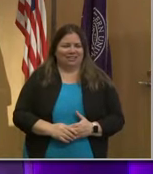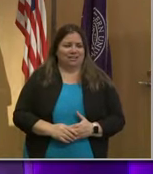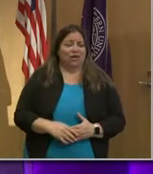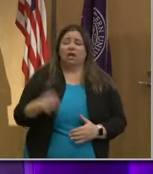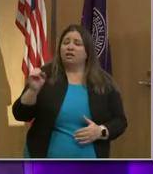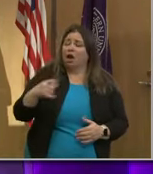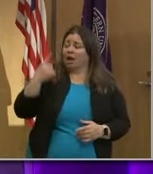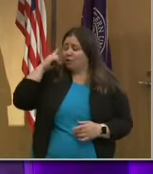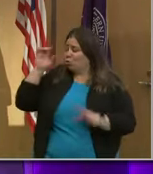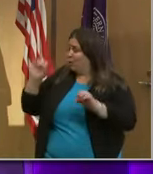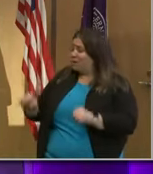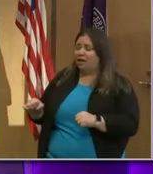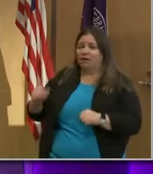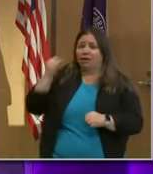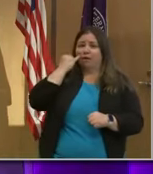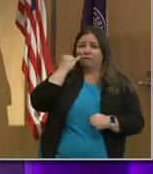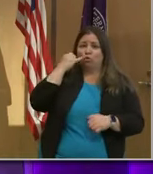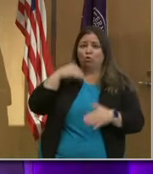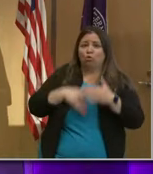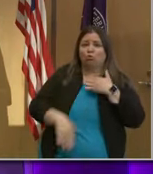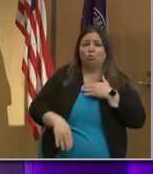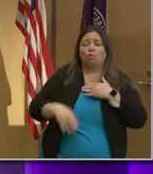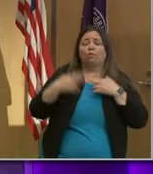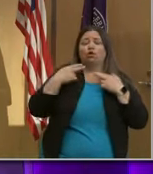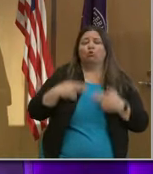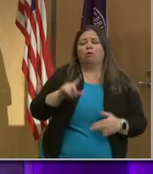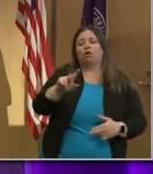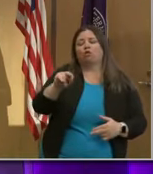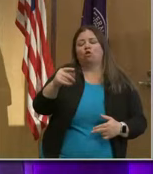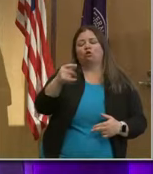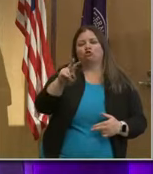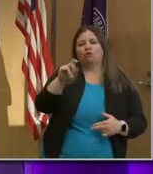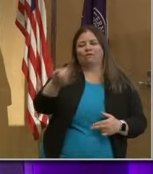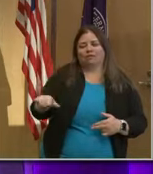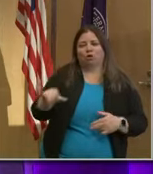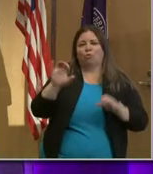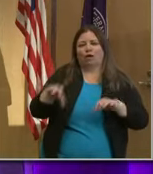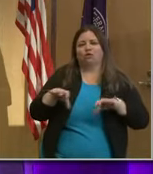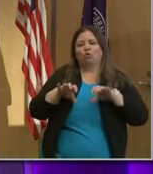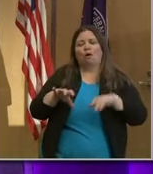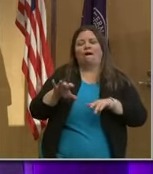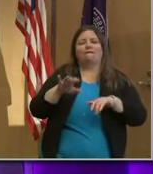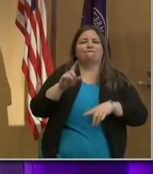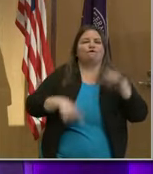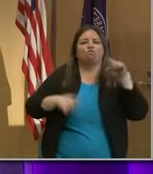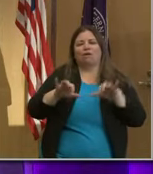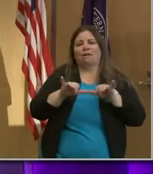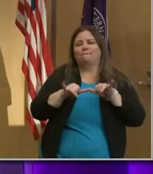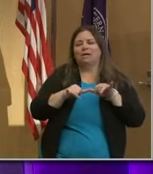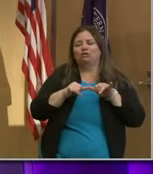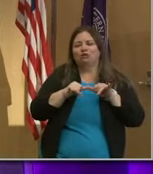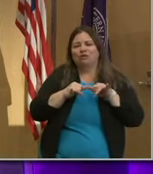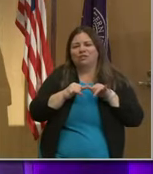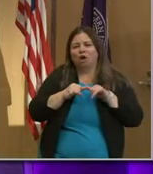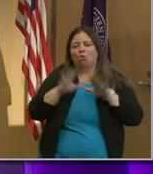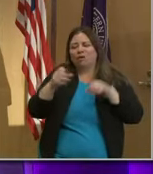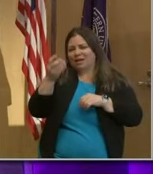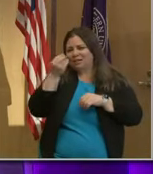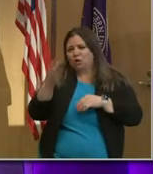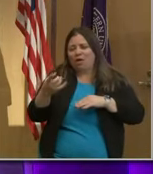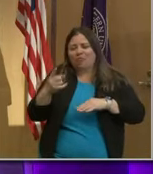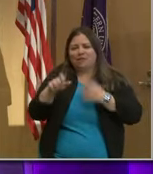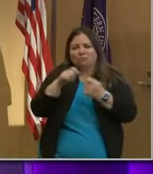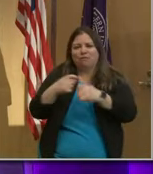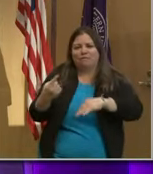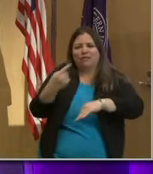Yeah, think we can today. you come in through our Human Longevity Laboratory, we can do a variety of measures on you and we can tell you what day you're